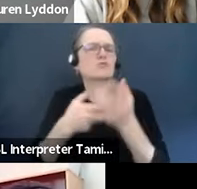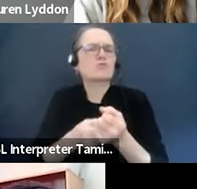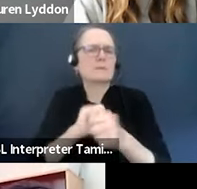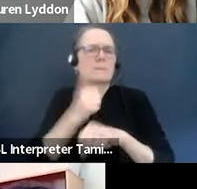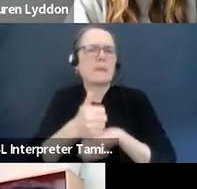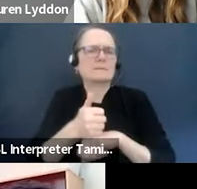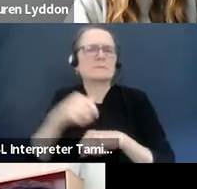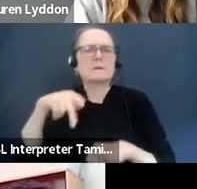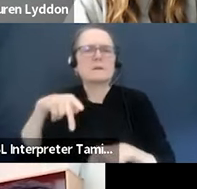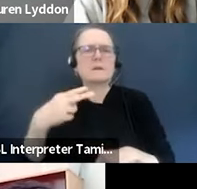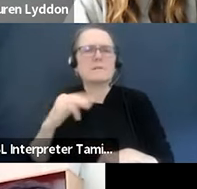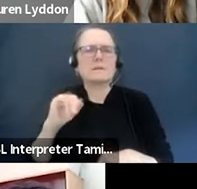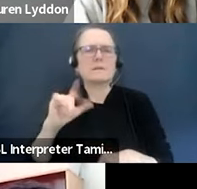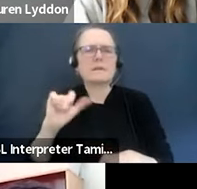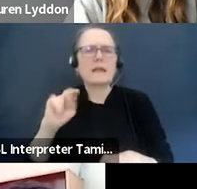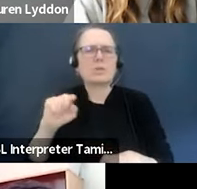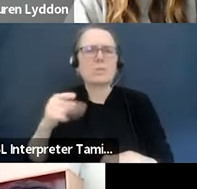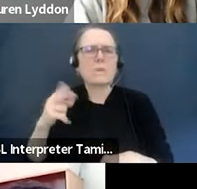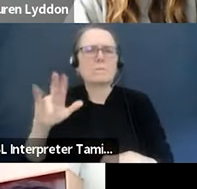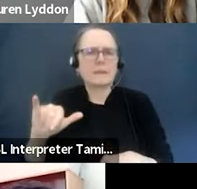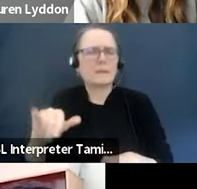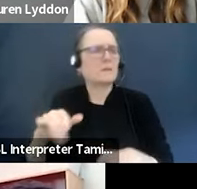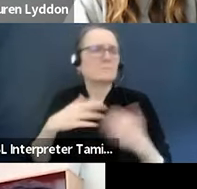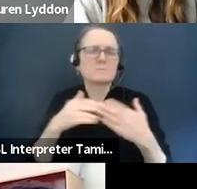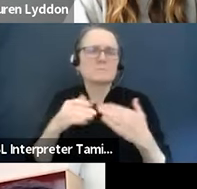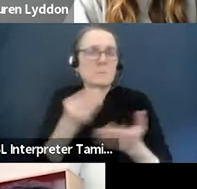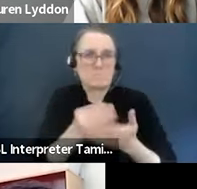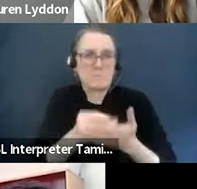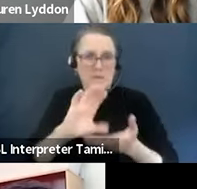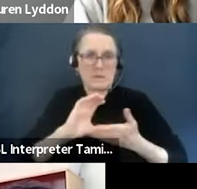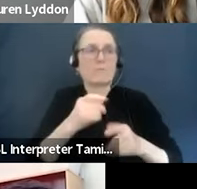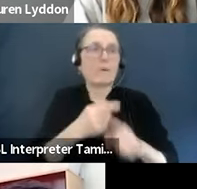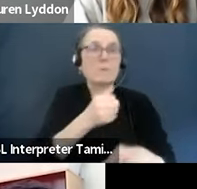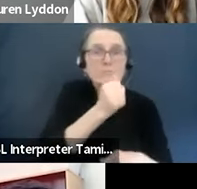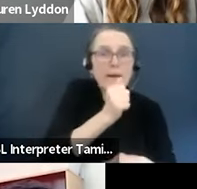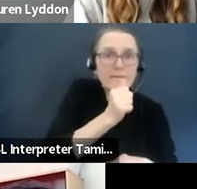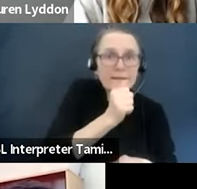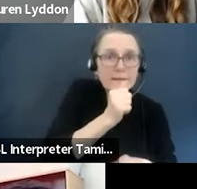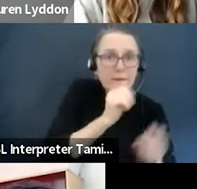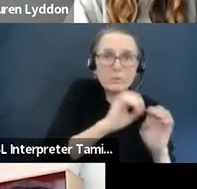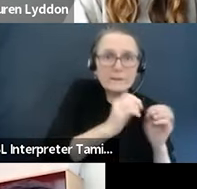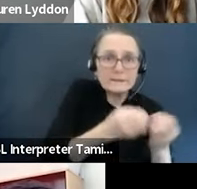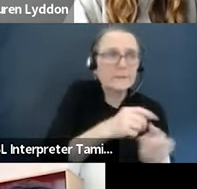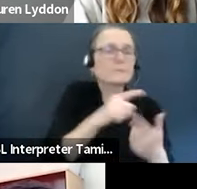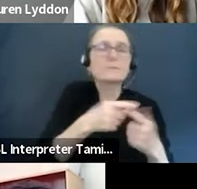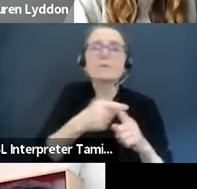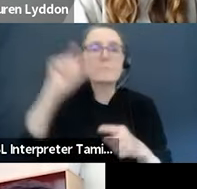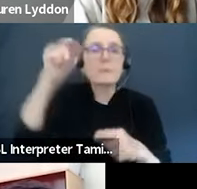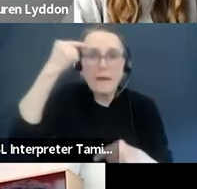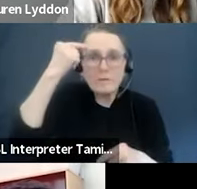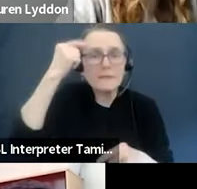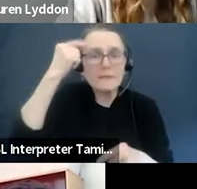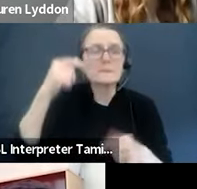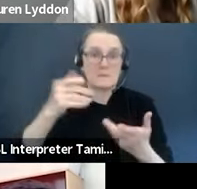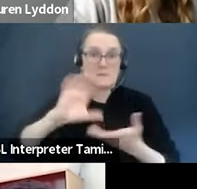a private institution, government, that the idea that the organizations that you're investing in, they are the